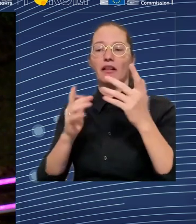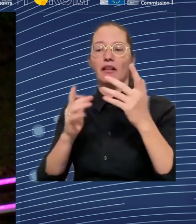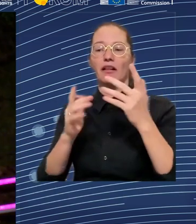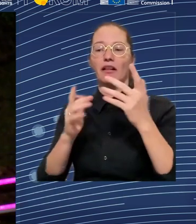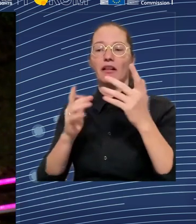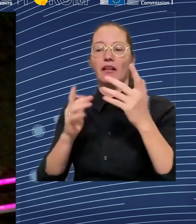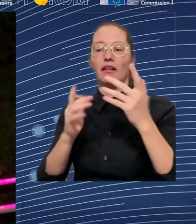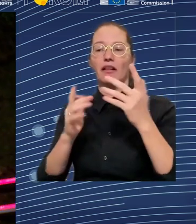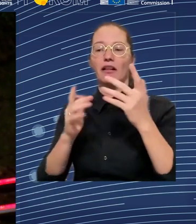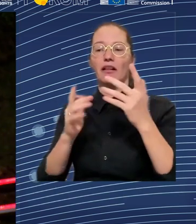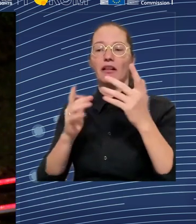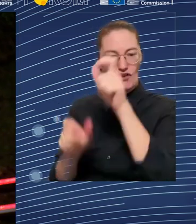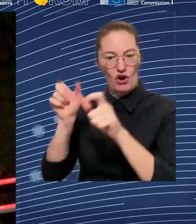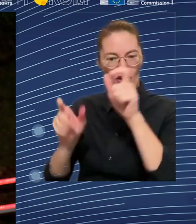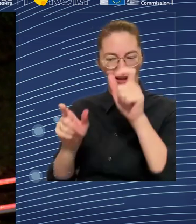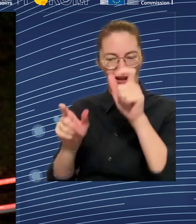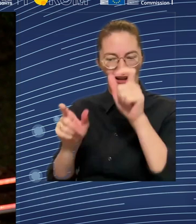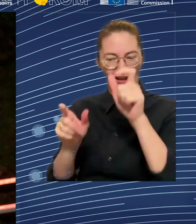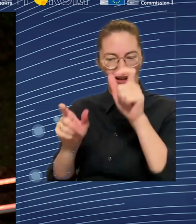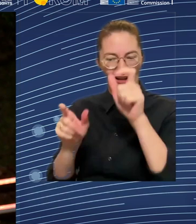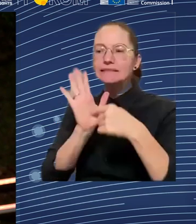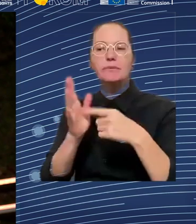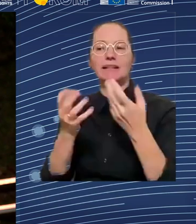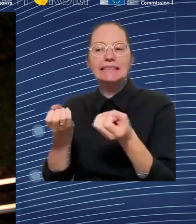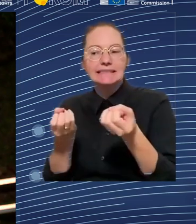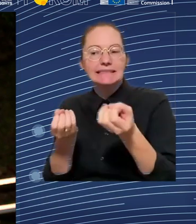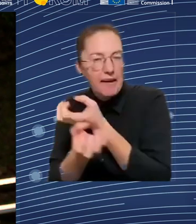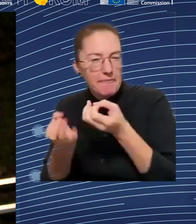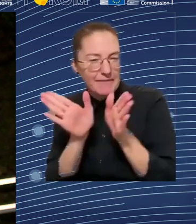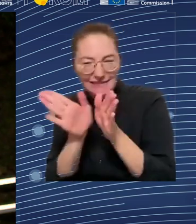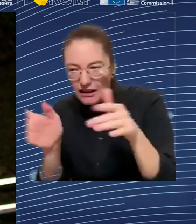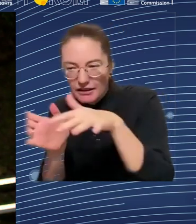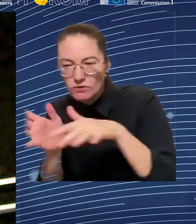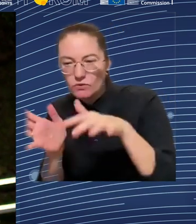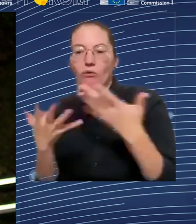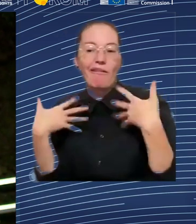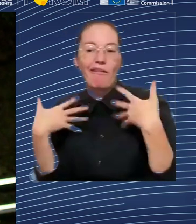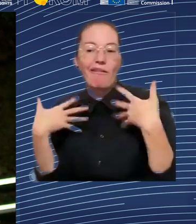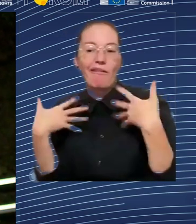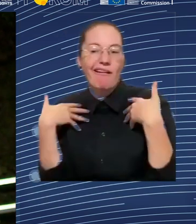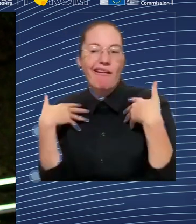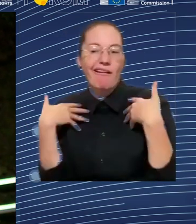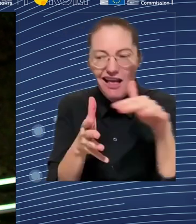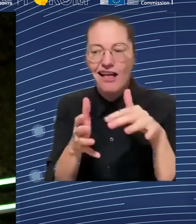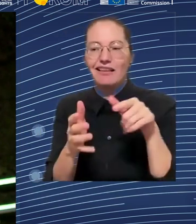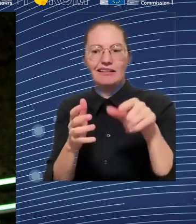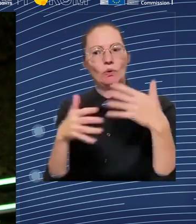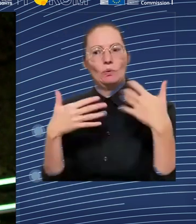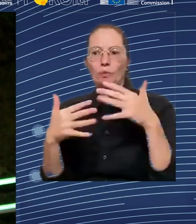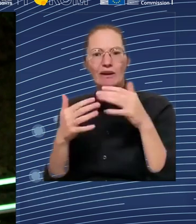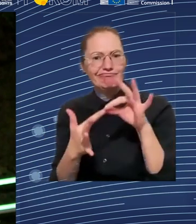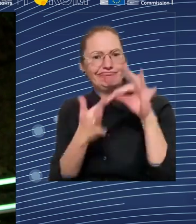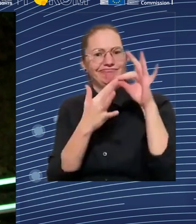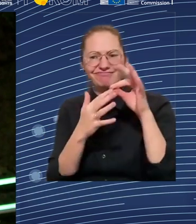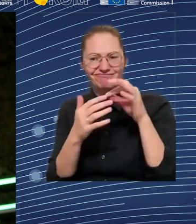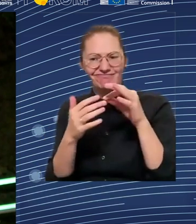in actually sort of matching sort of what we learn in training and initial education with what is actually needed in